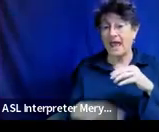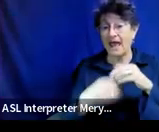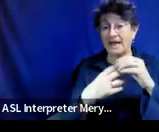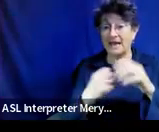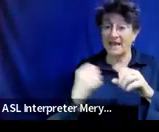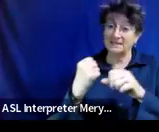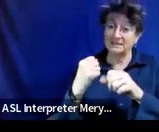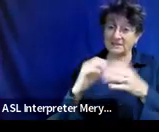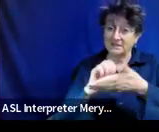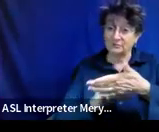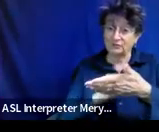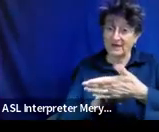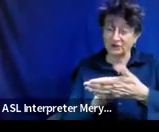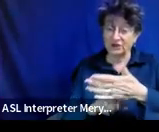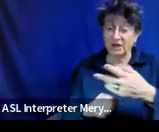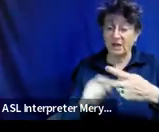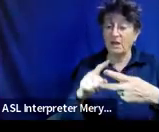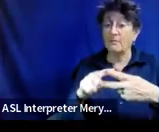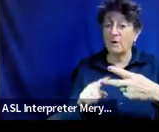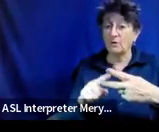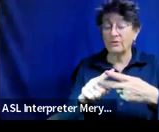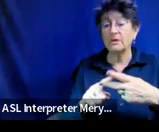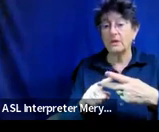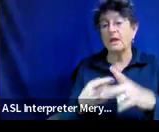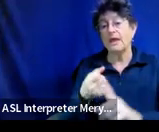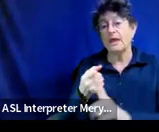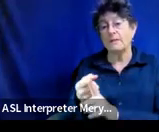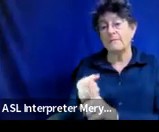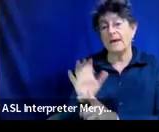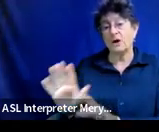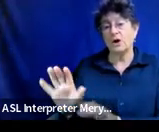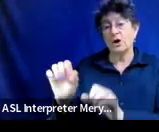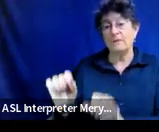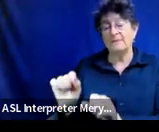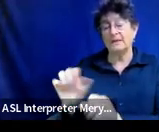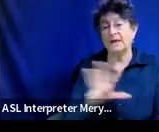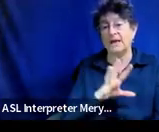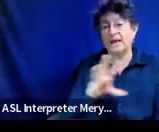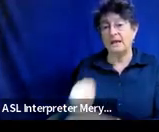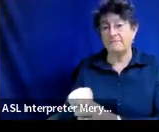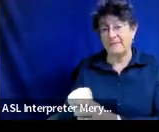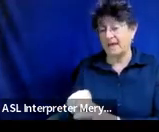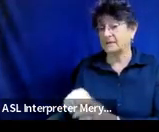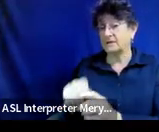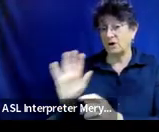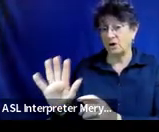in these areas impact Susie's ability to participate in academic activities with same age peers.